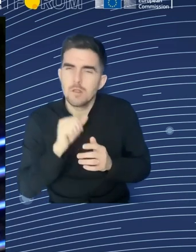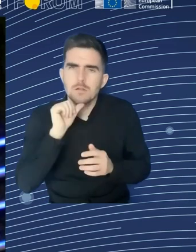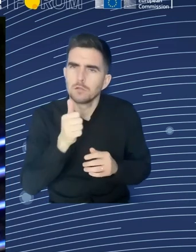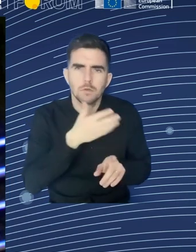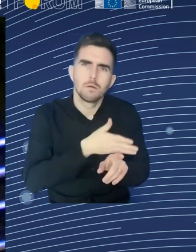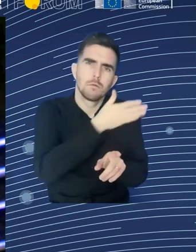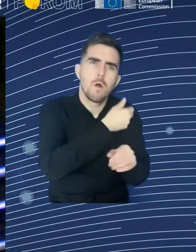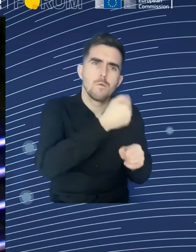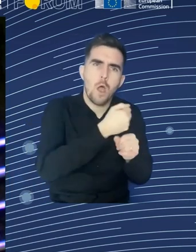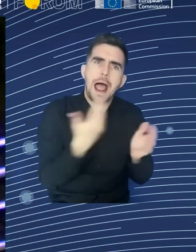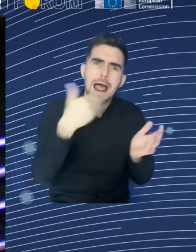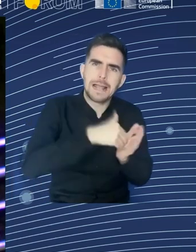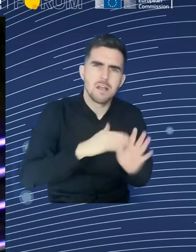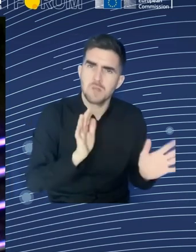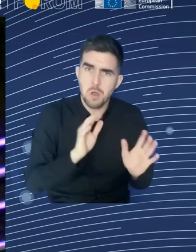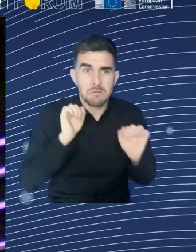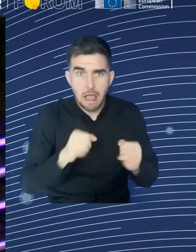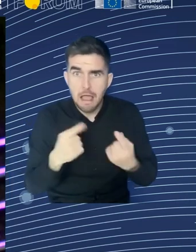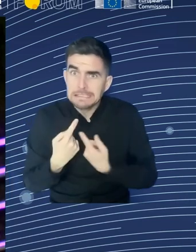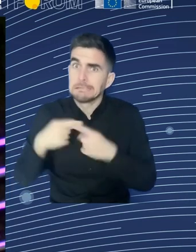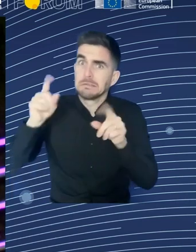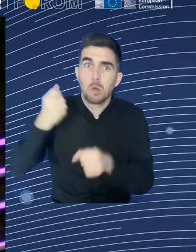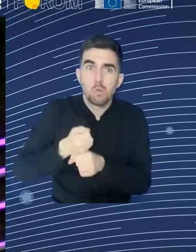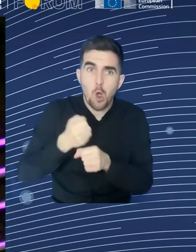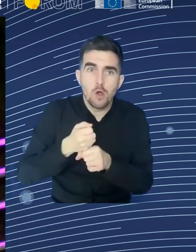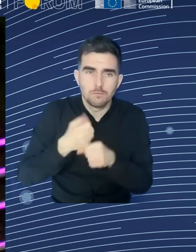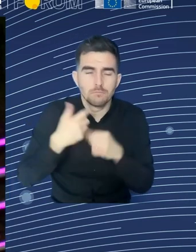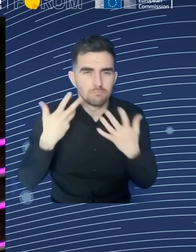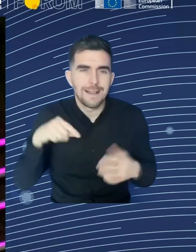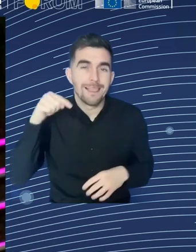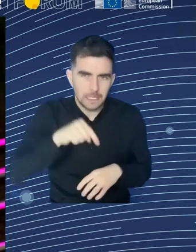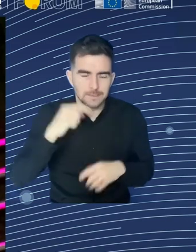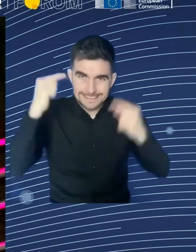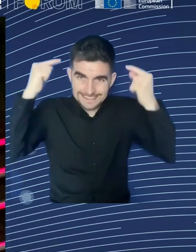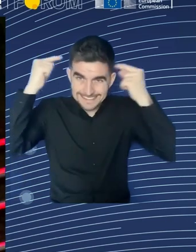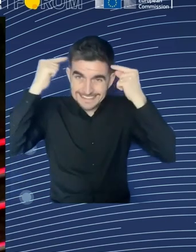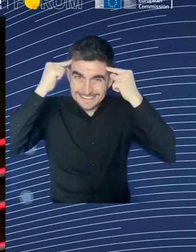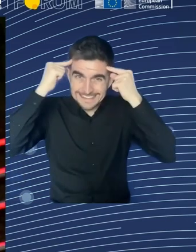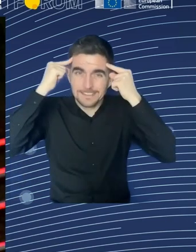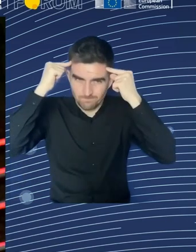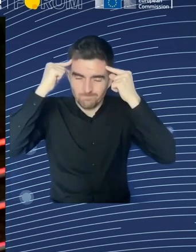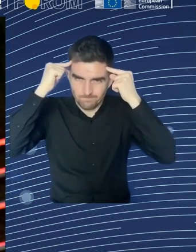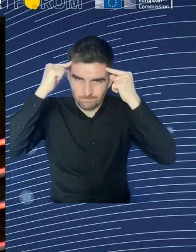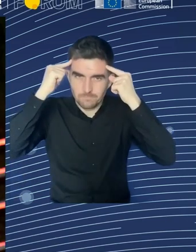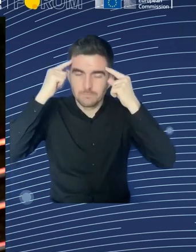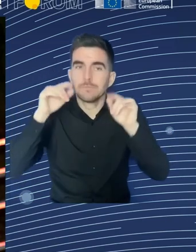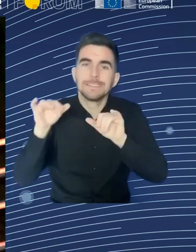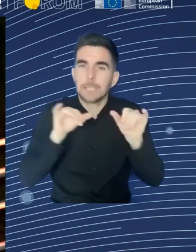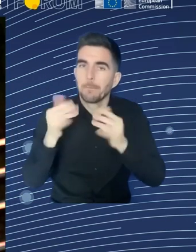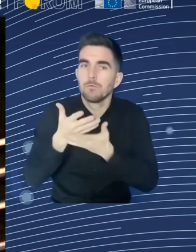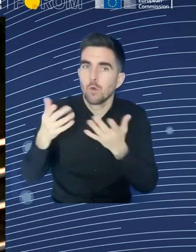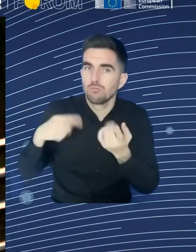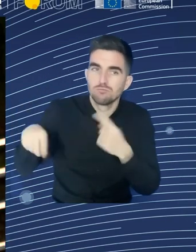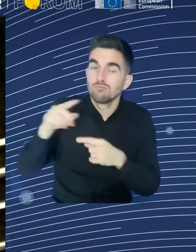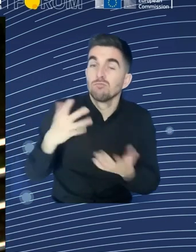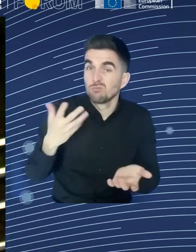the doctors, because, yeah, doctors prescribe indeed your incapacity for work or not. There